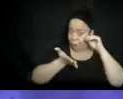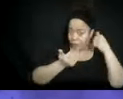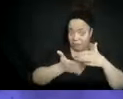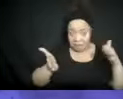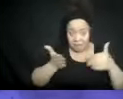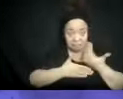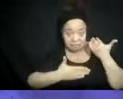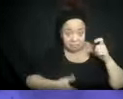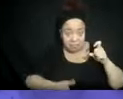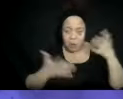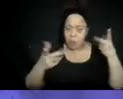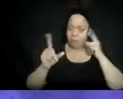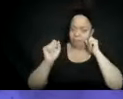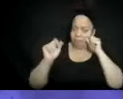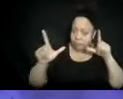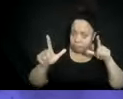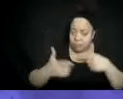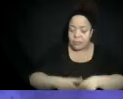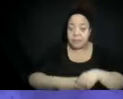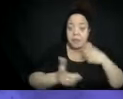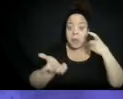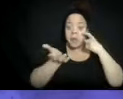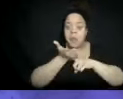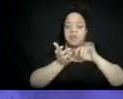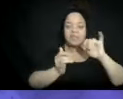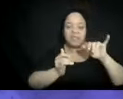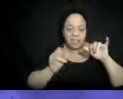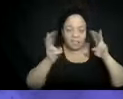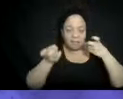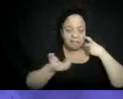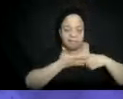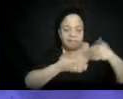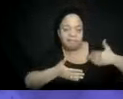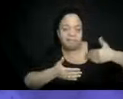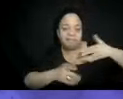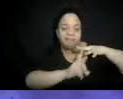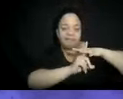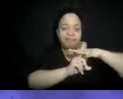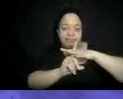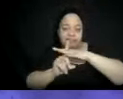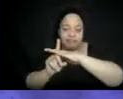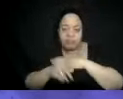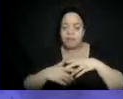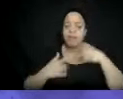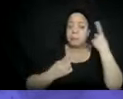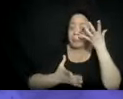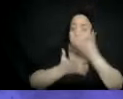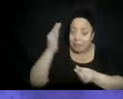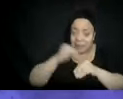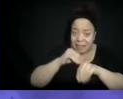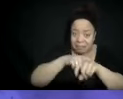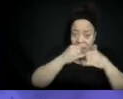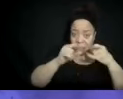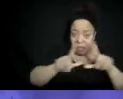What's missing from the timeline? What would you add? So you would just kind of take everybody back through that and everyone would get a chance to